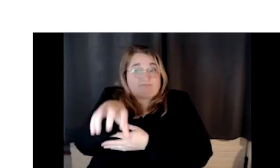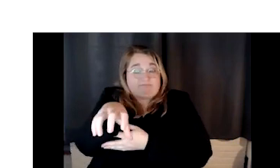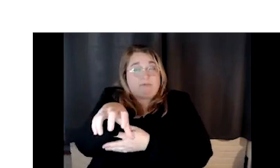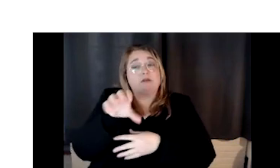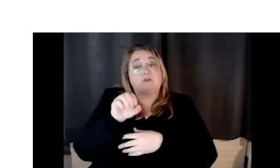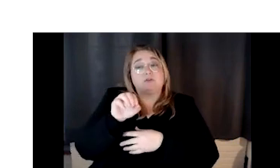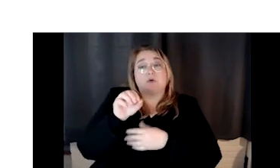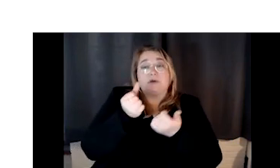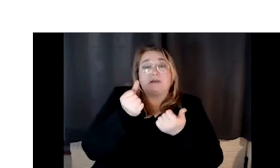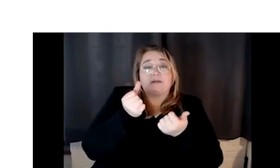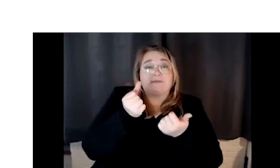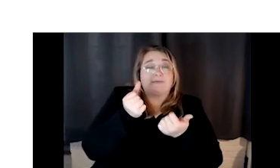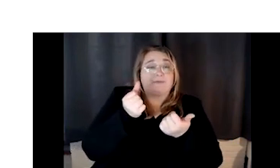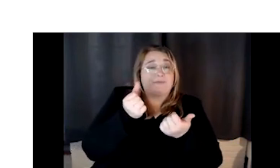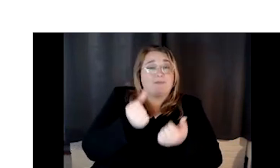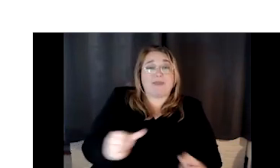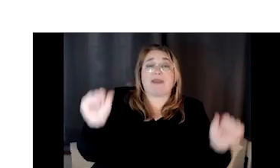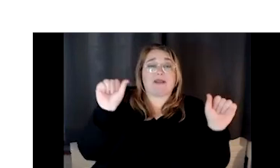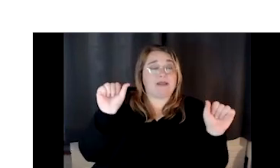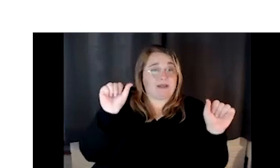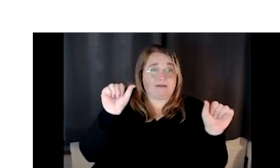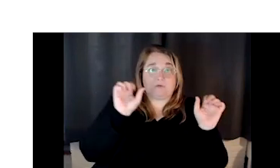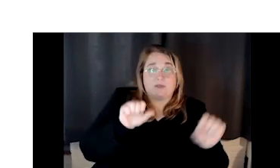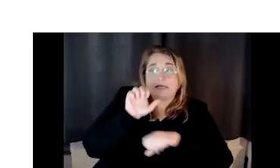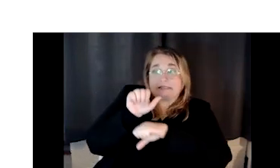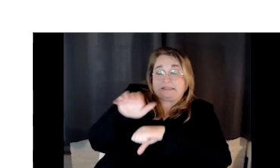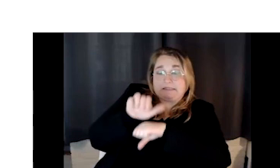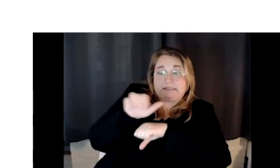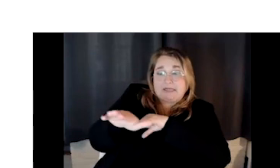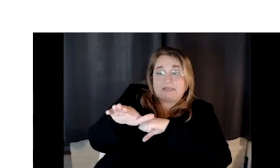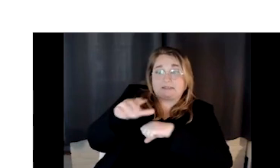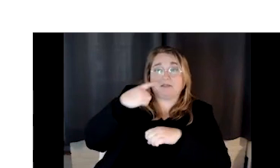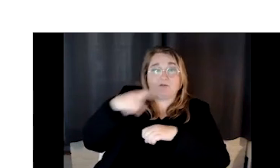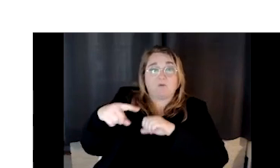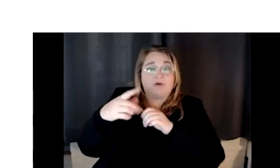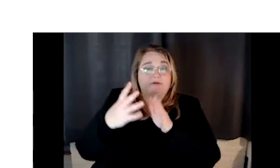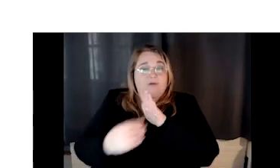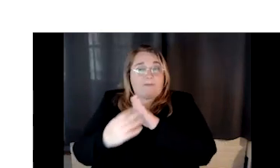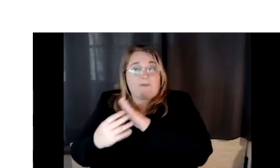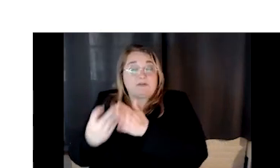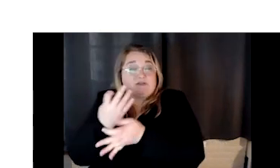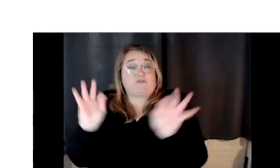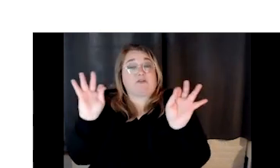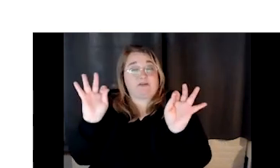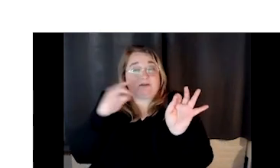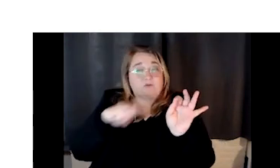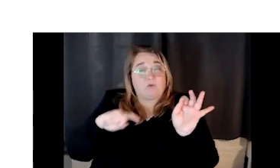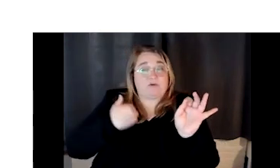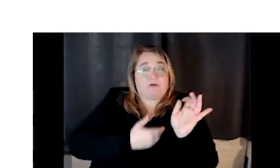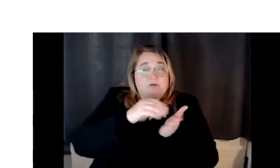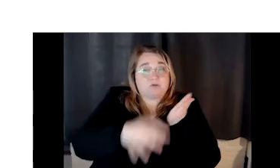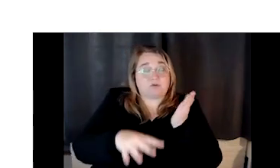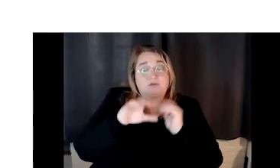to have free copies made for our students. So any OER, we can make copies of for free,